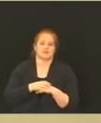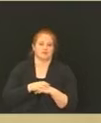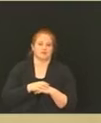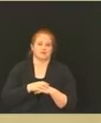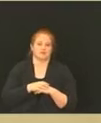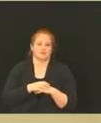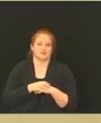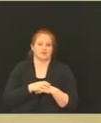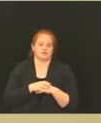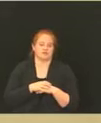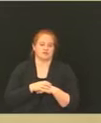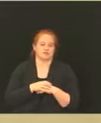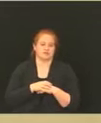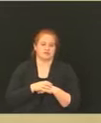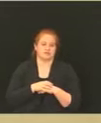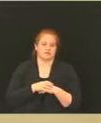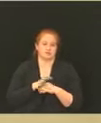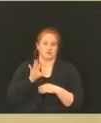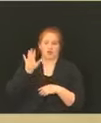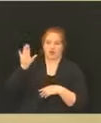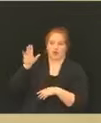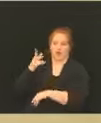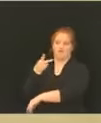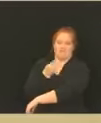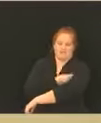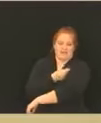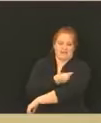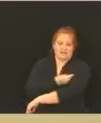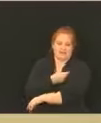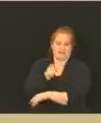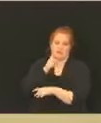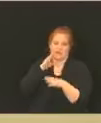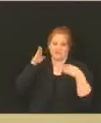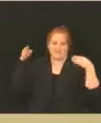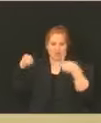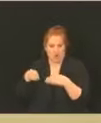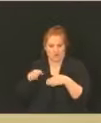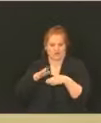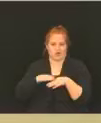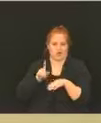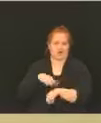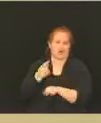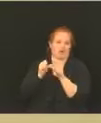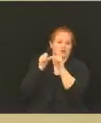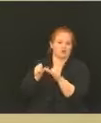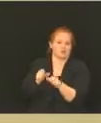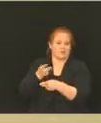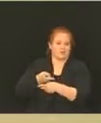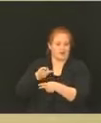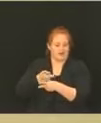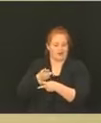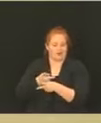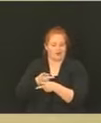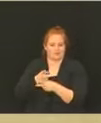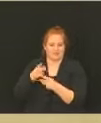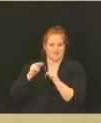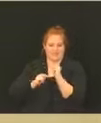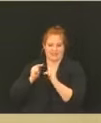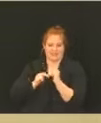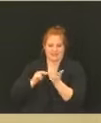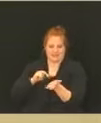far have been targeted towards long-term care facilities or long-term care facilities as